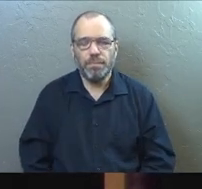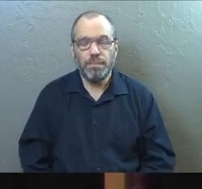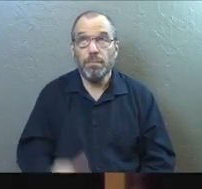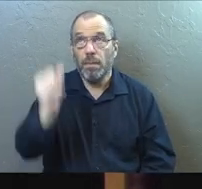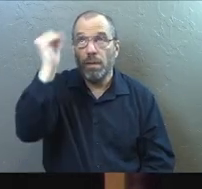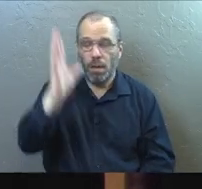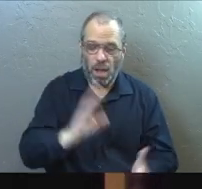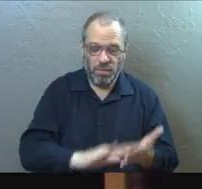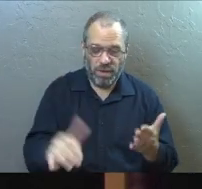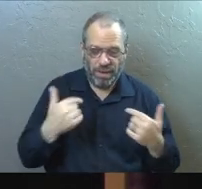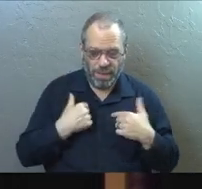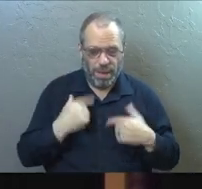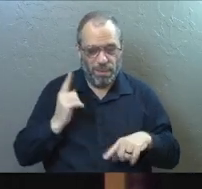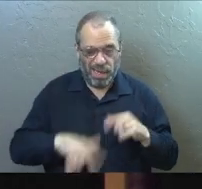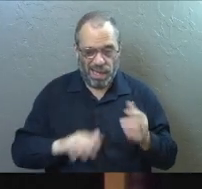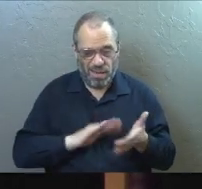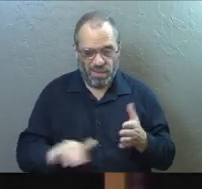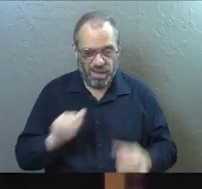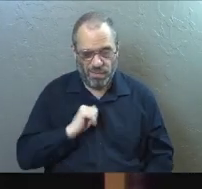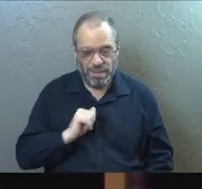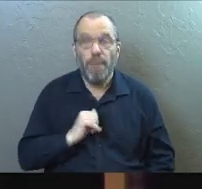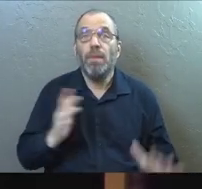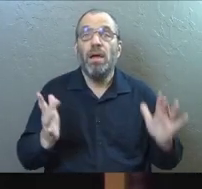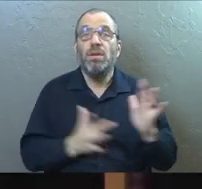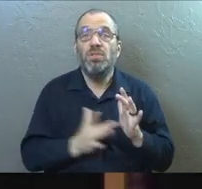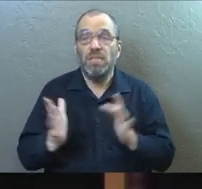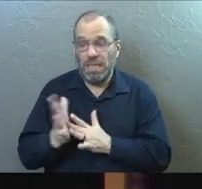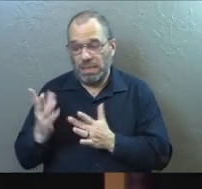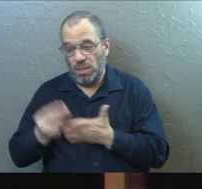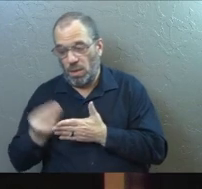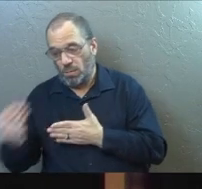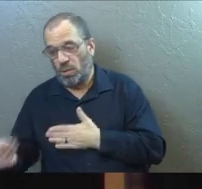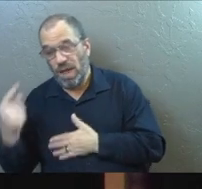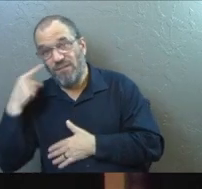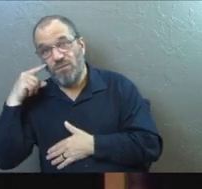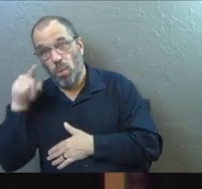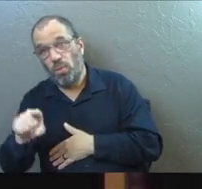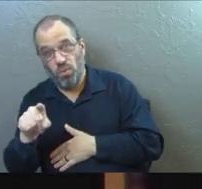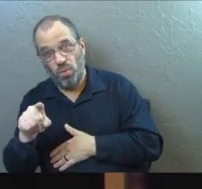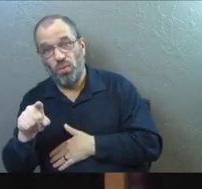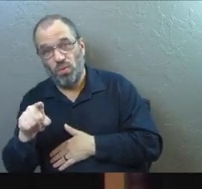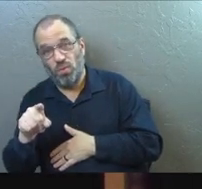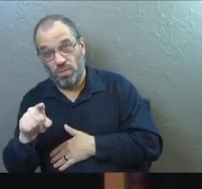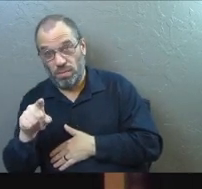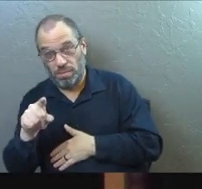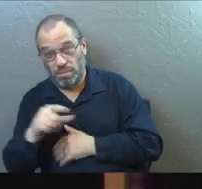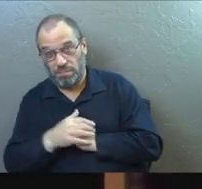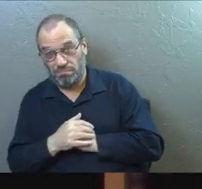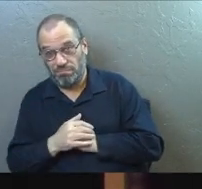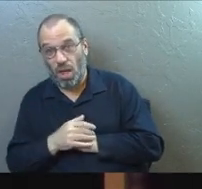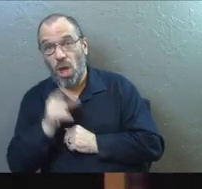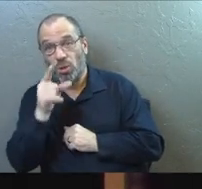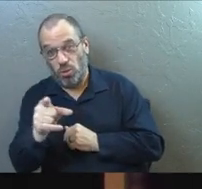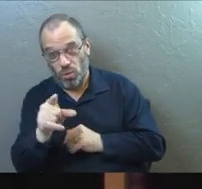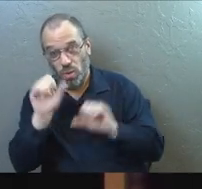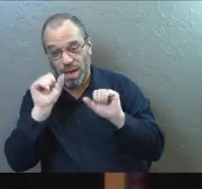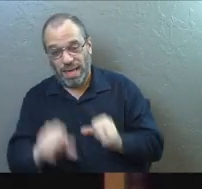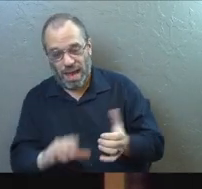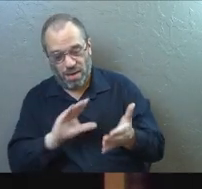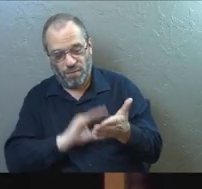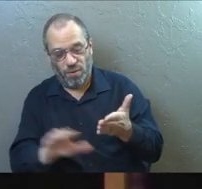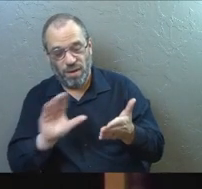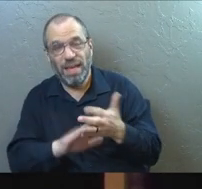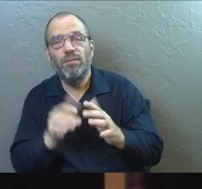God's forgiven me, but I can't forgive myself. Jesus purchased that for you, that you could forgive